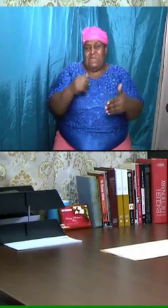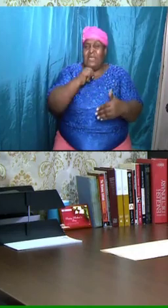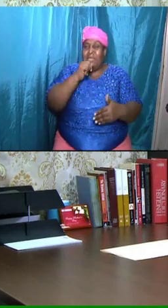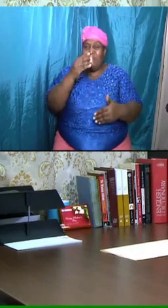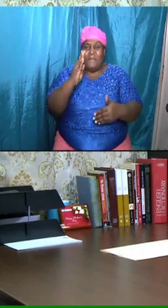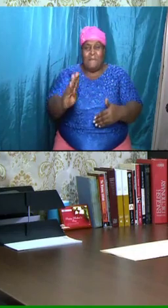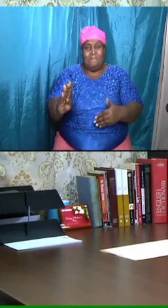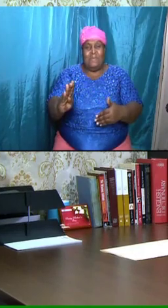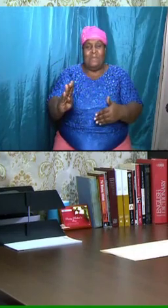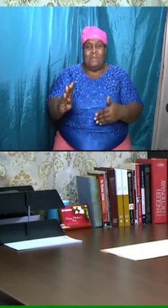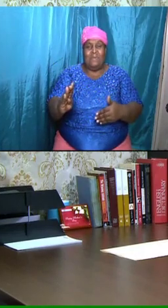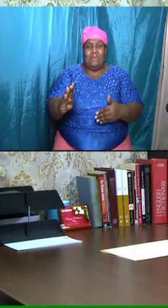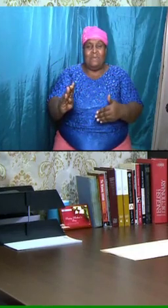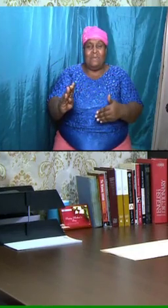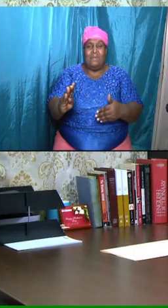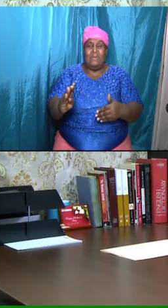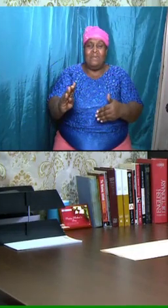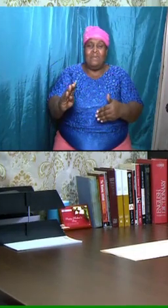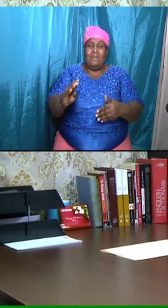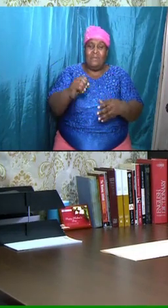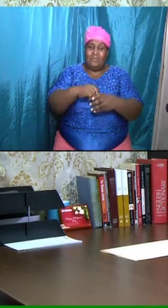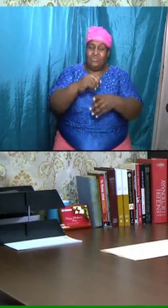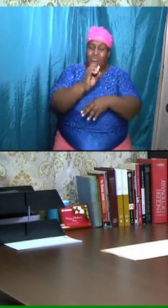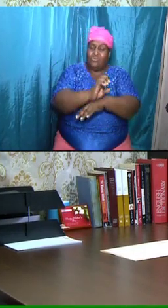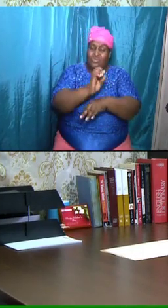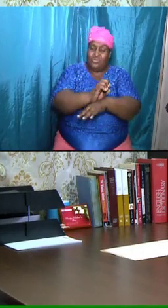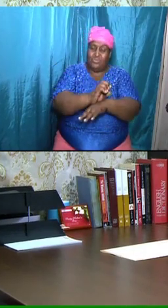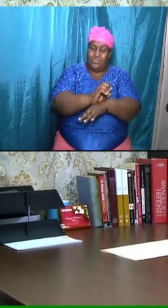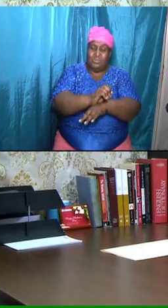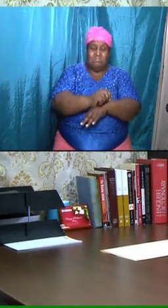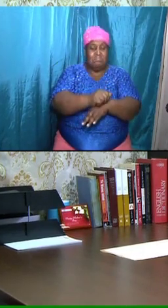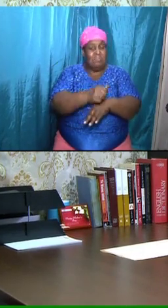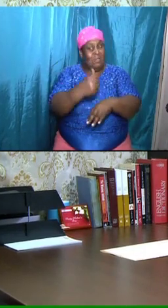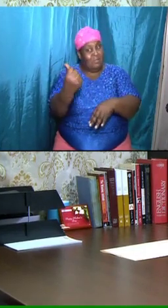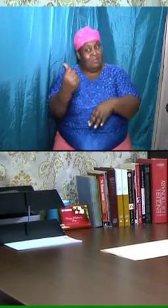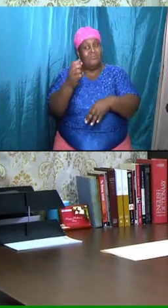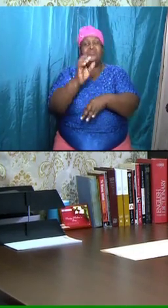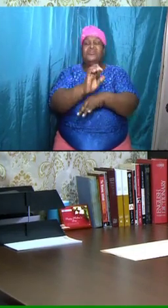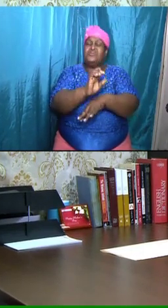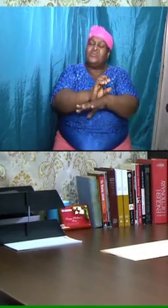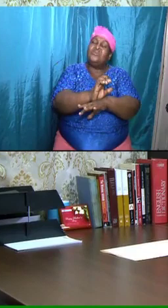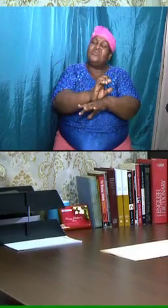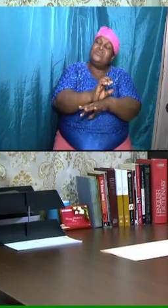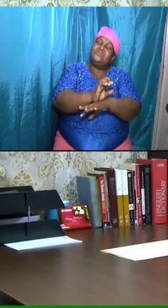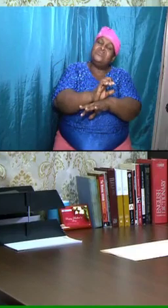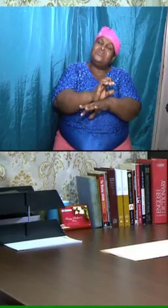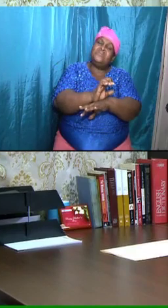assembly, based on how some of the questions are posed.